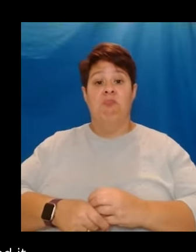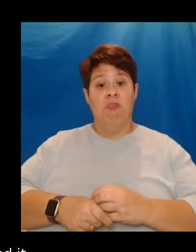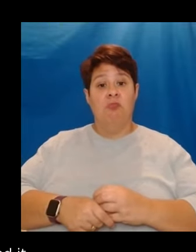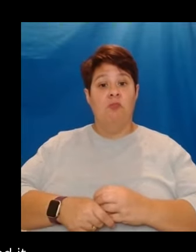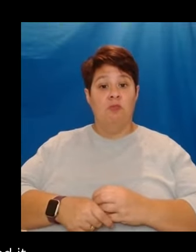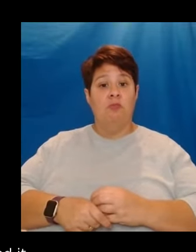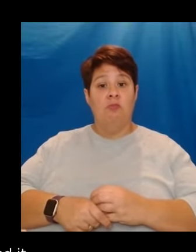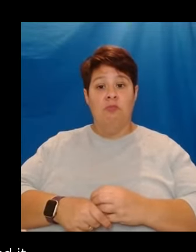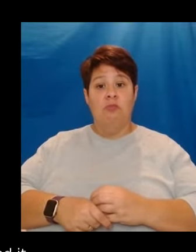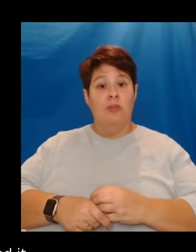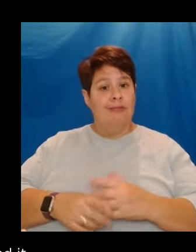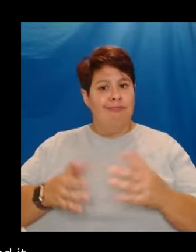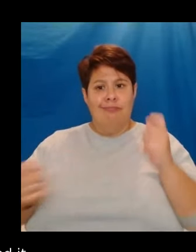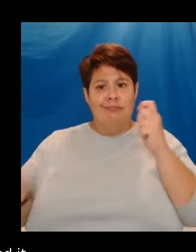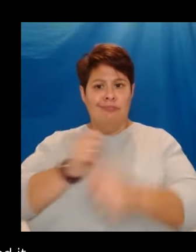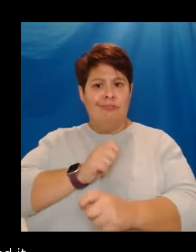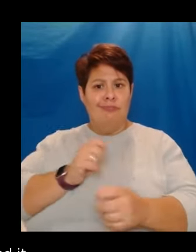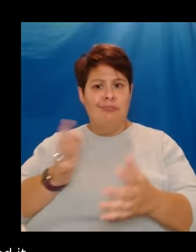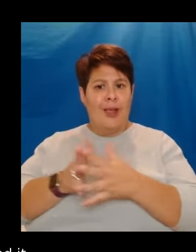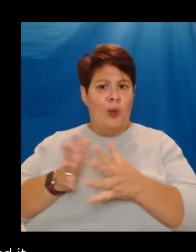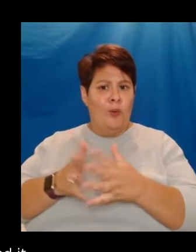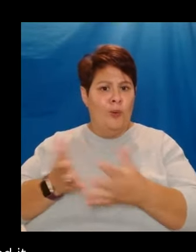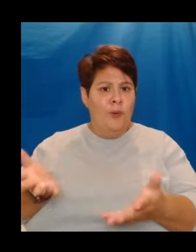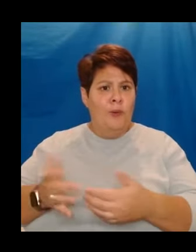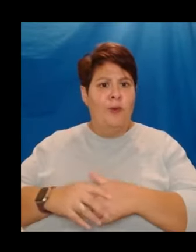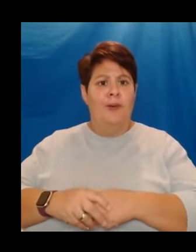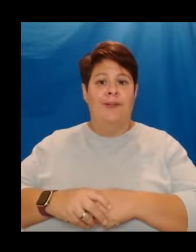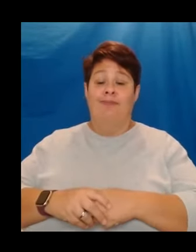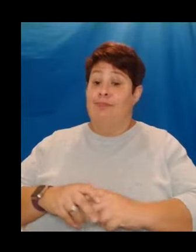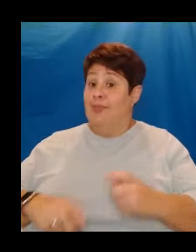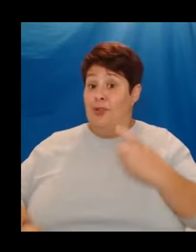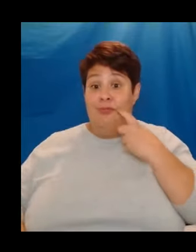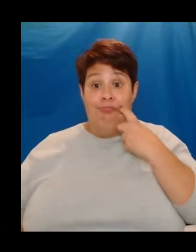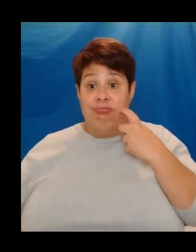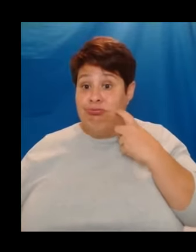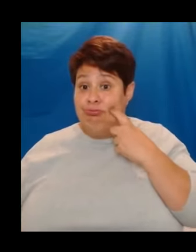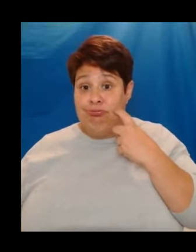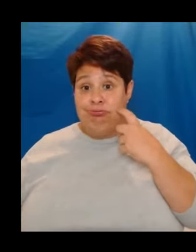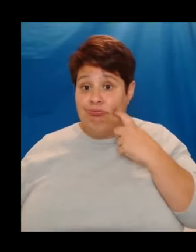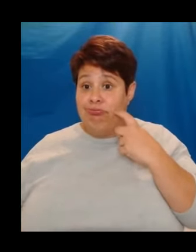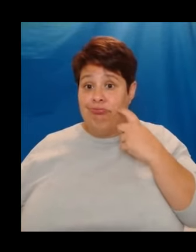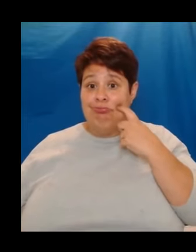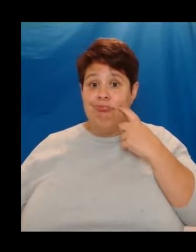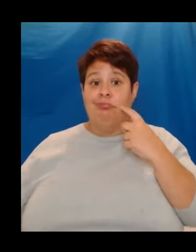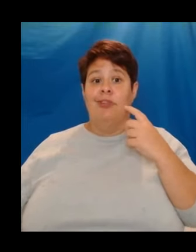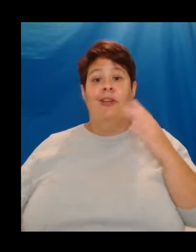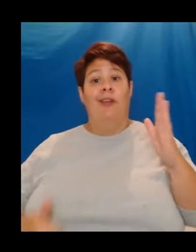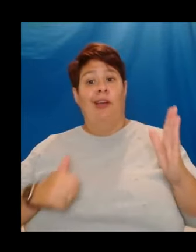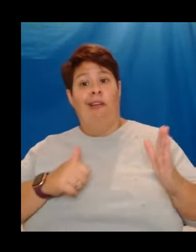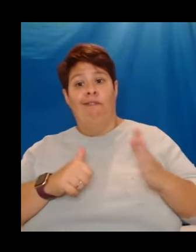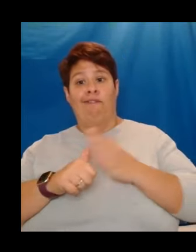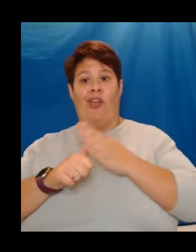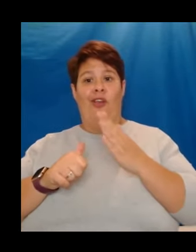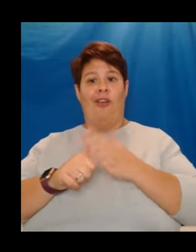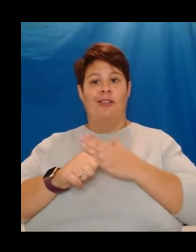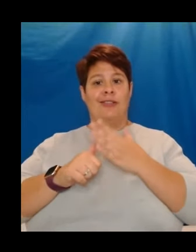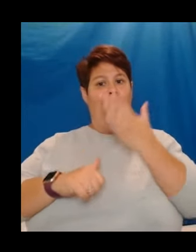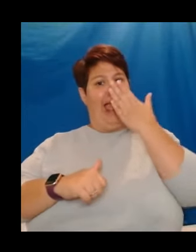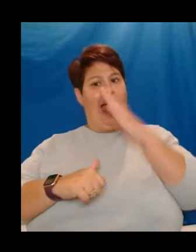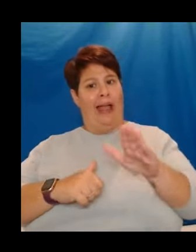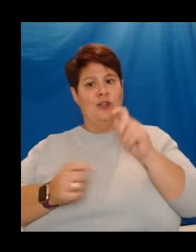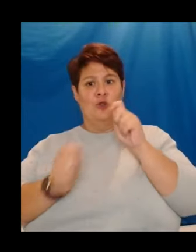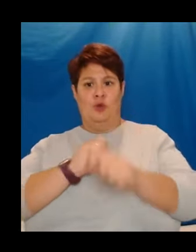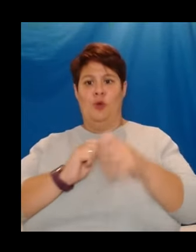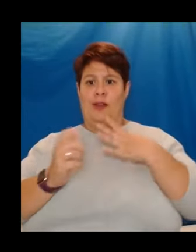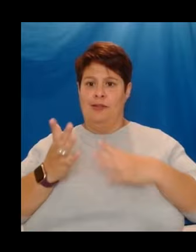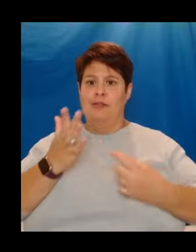How do we change it? It's not simple. Firstly, there is an attitude change needed. An